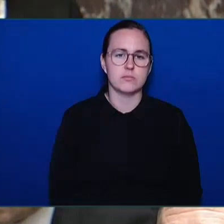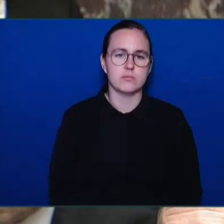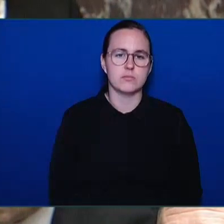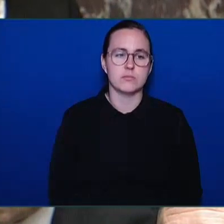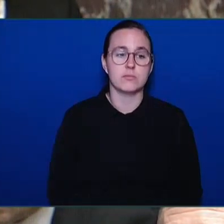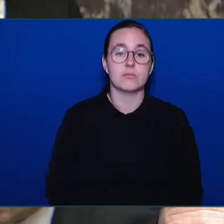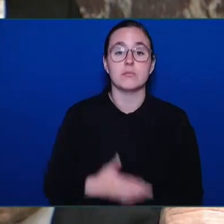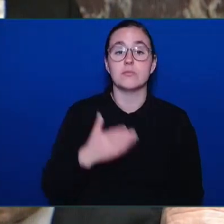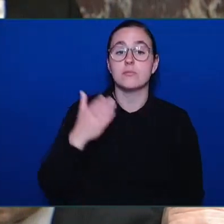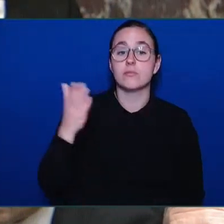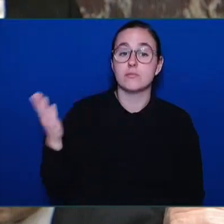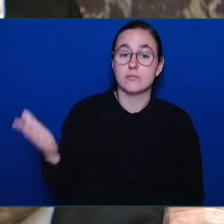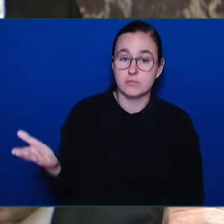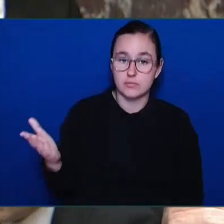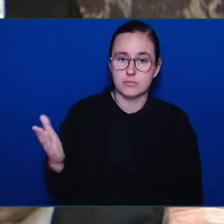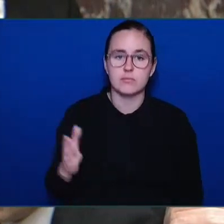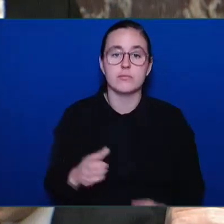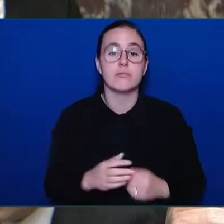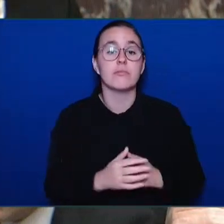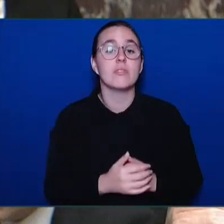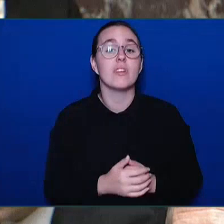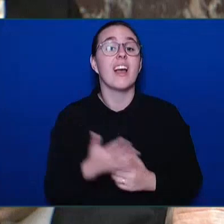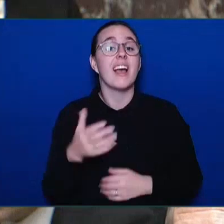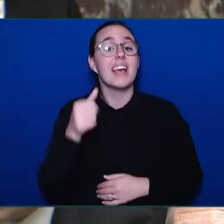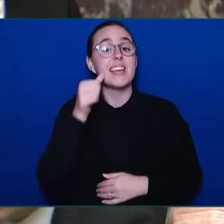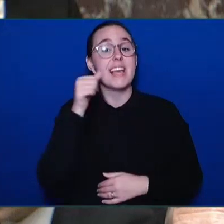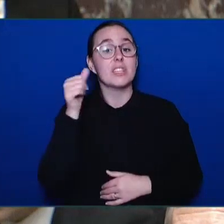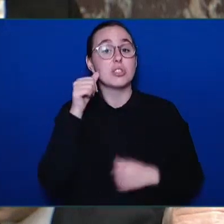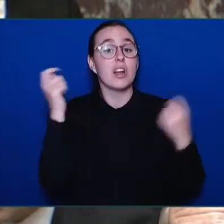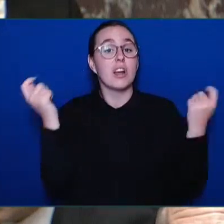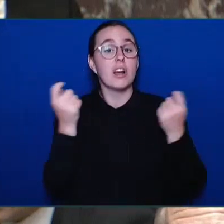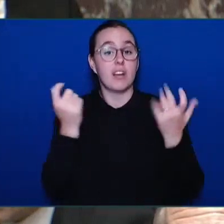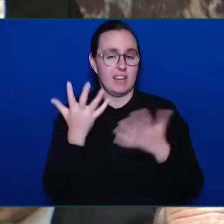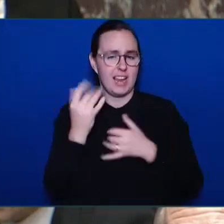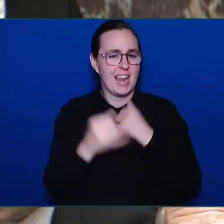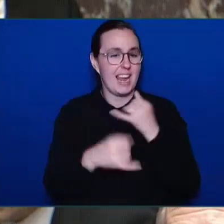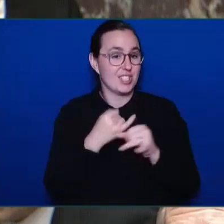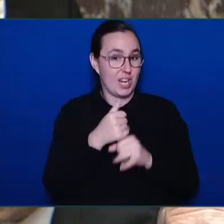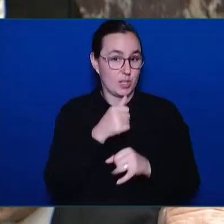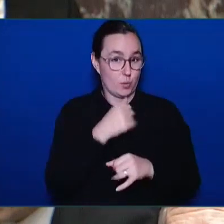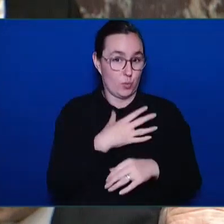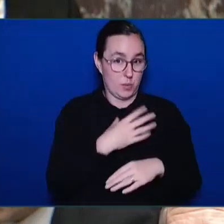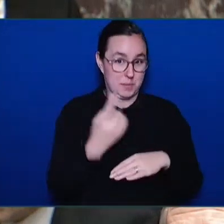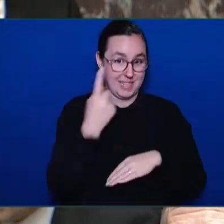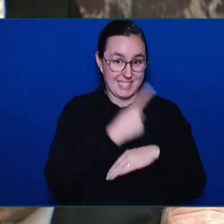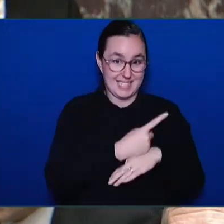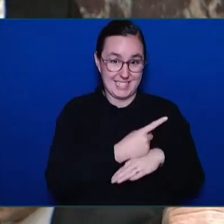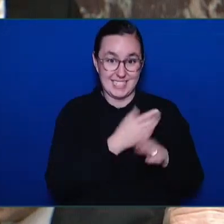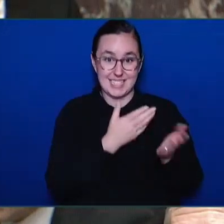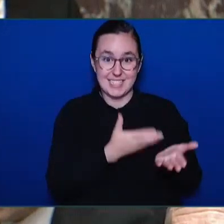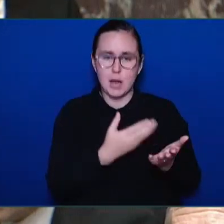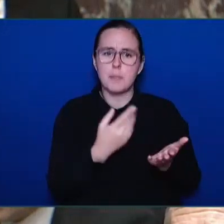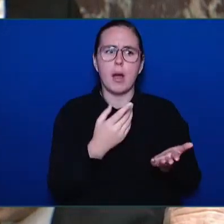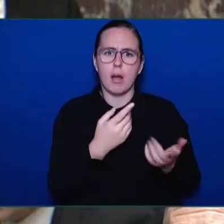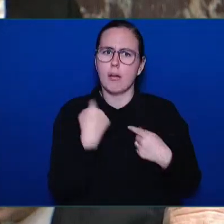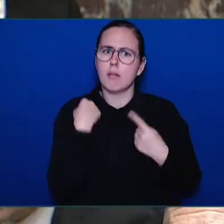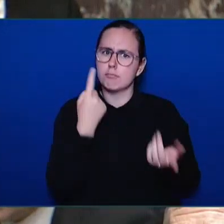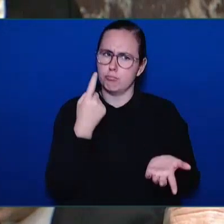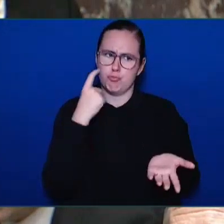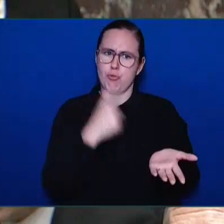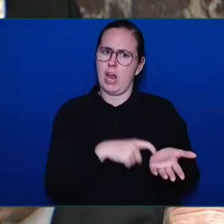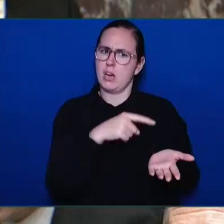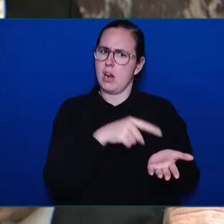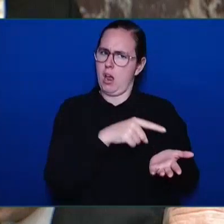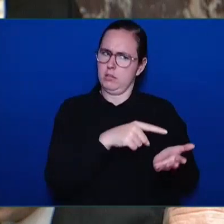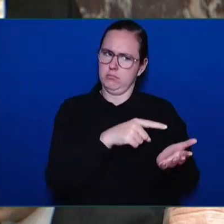Women's Day, and this day has been recognized in countries around the world since 1911. We know the history of